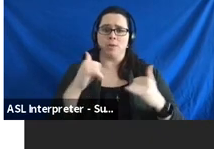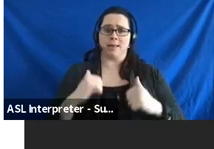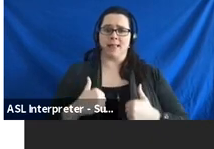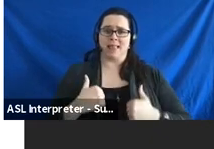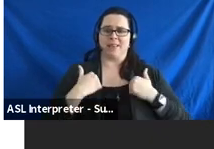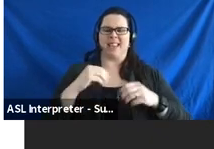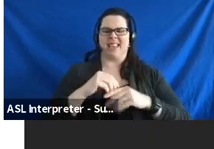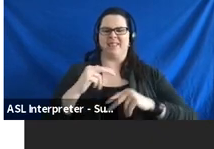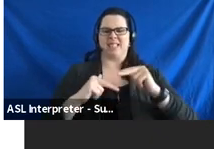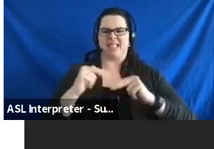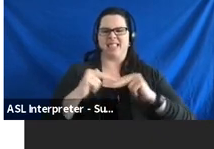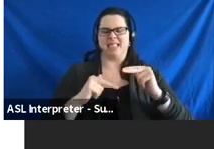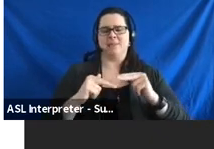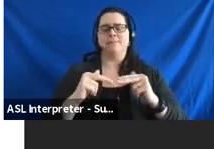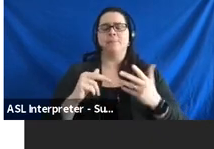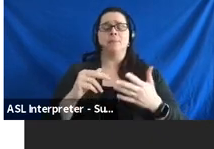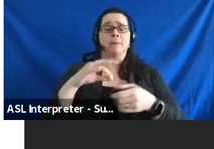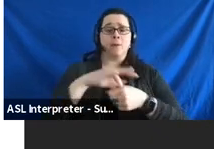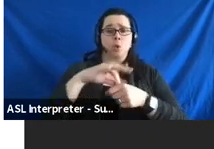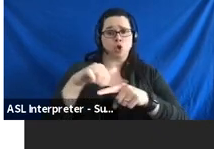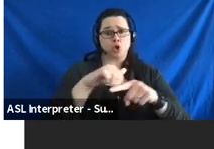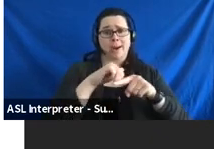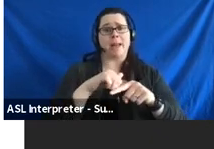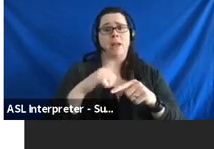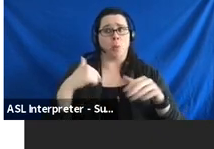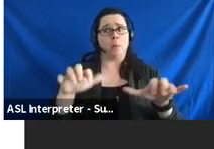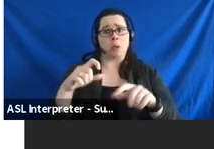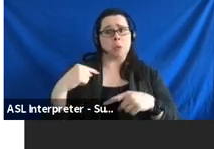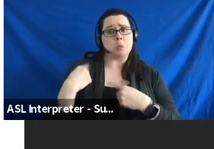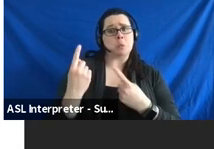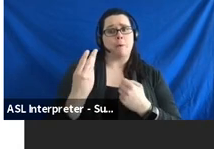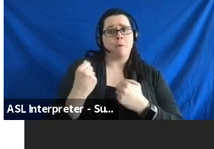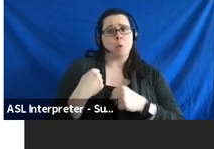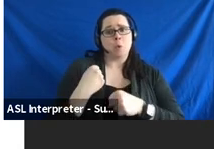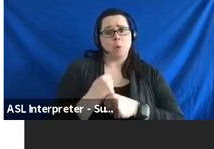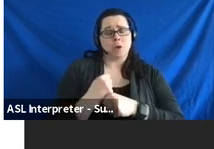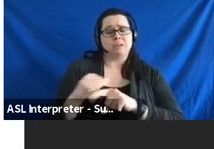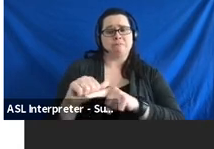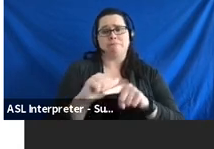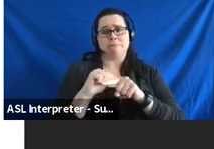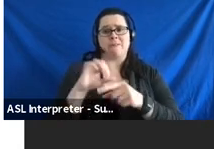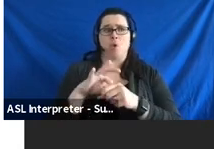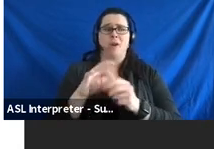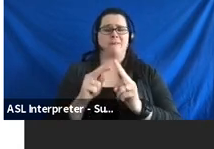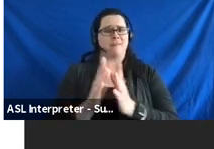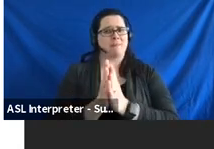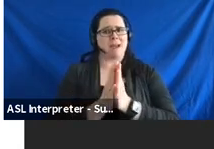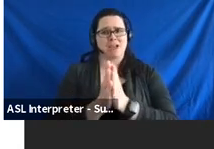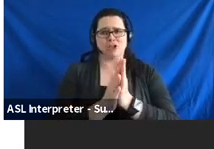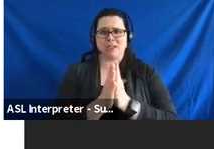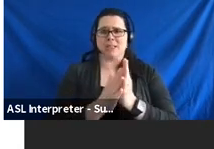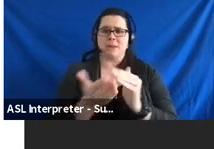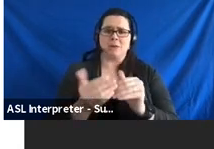in facilities. Again, voter training is something that we've been doing for a few years now. We're very passionate about